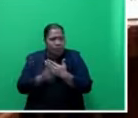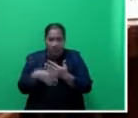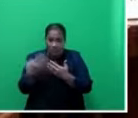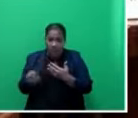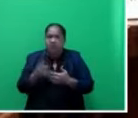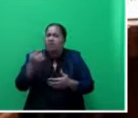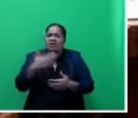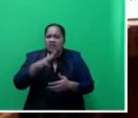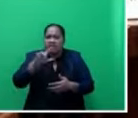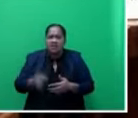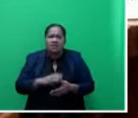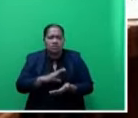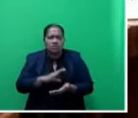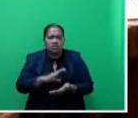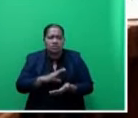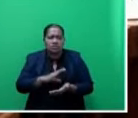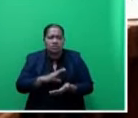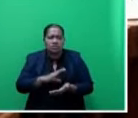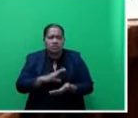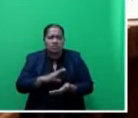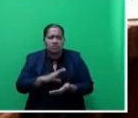100,000 dalo suckers at $1.